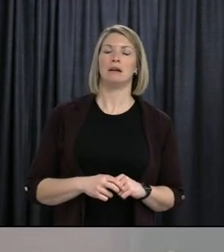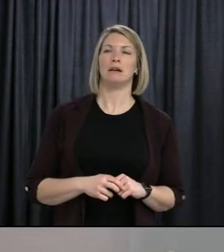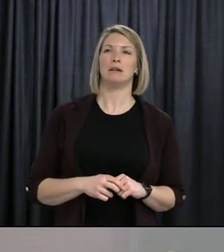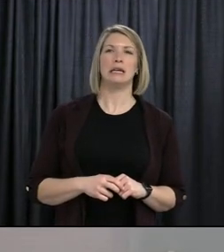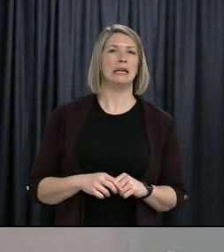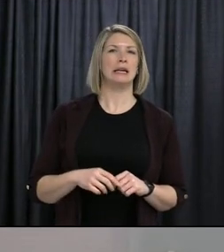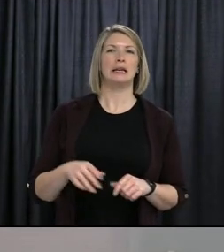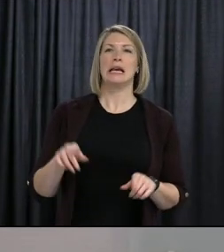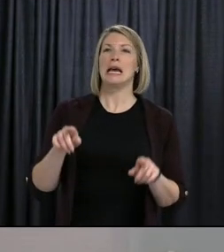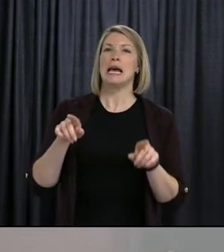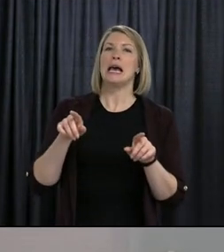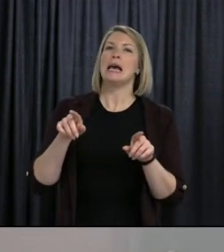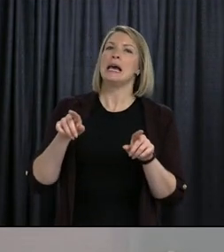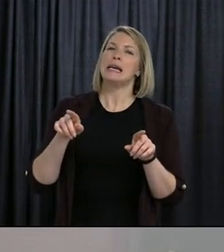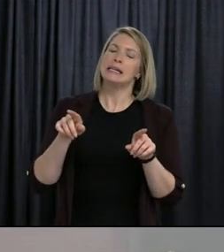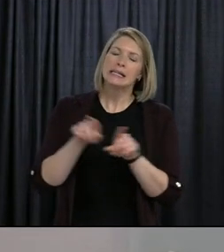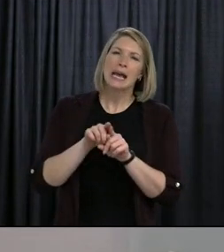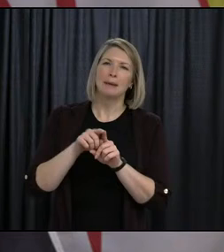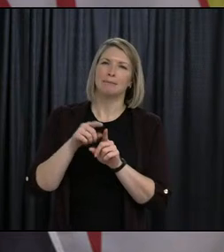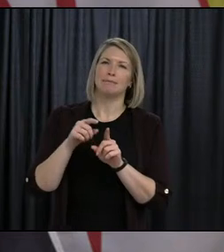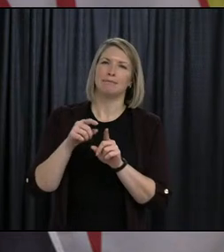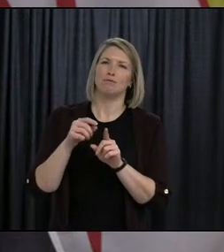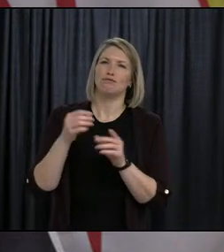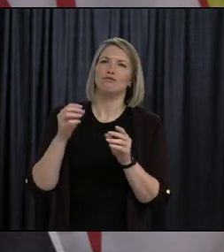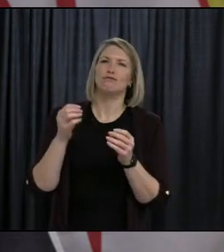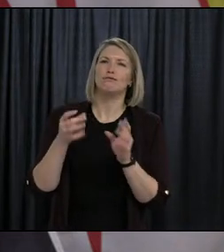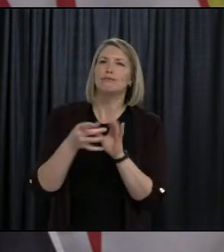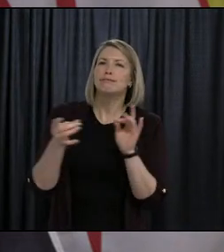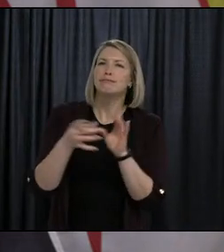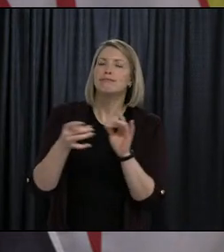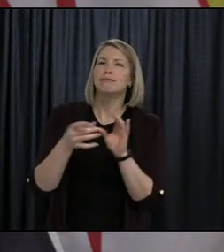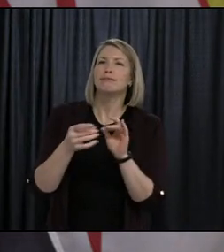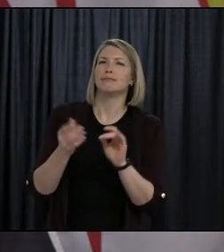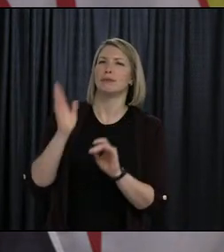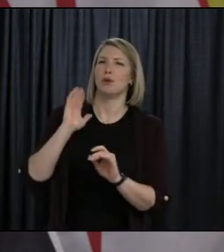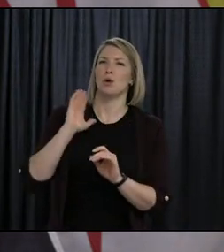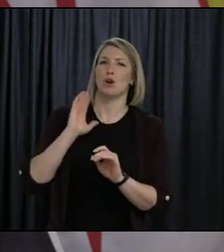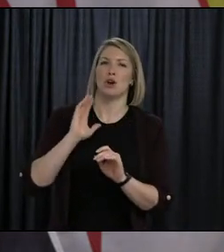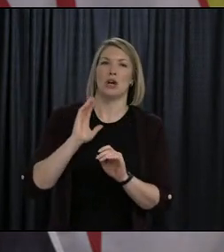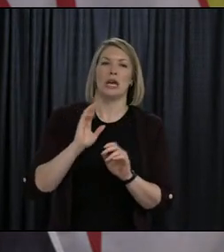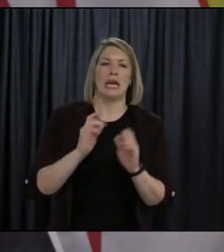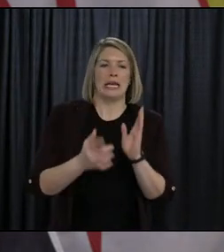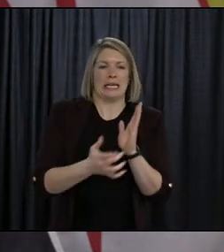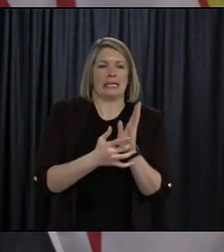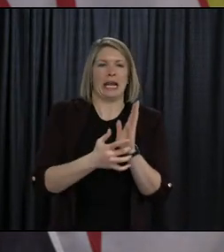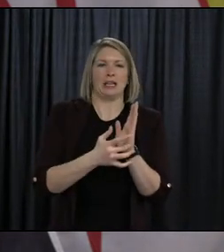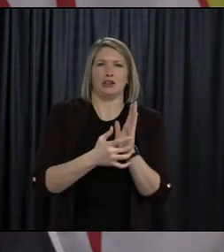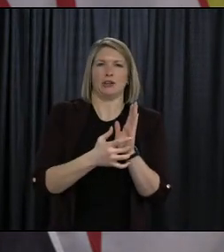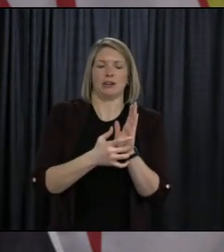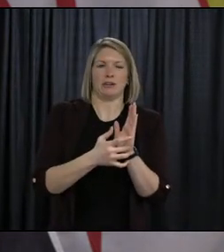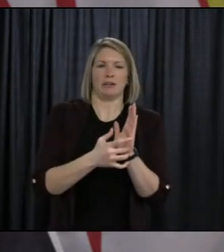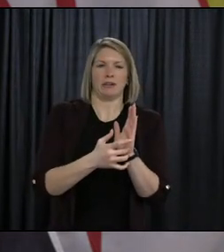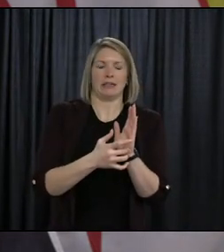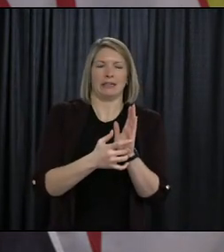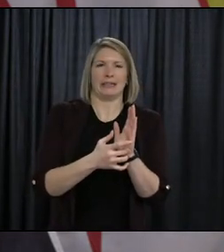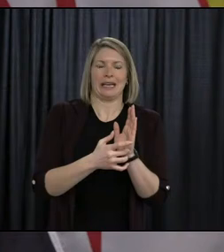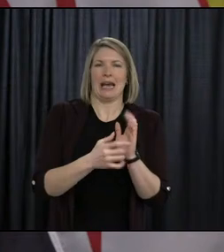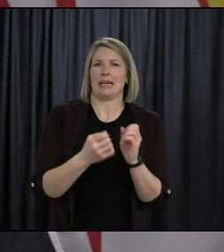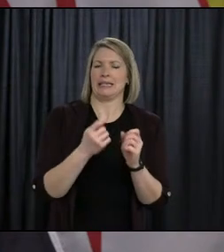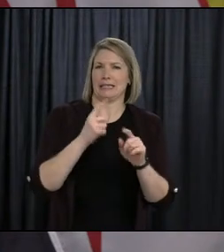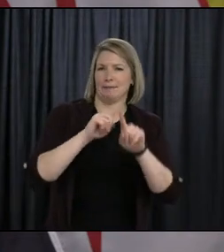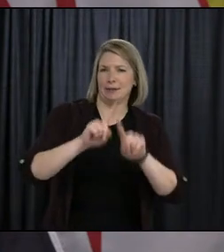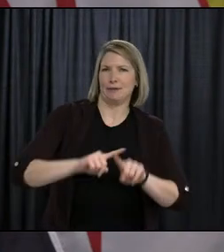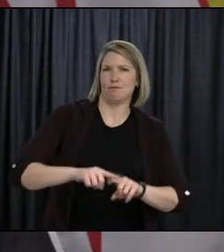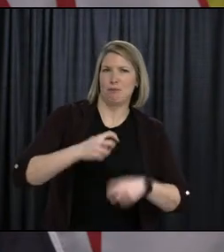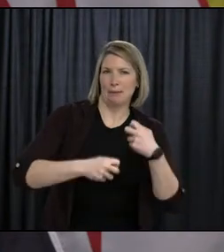the issue of the provision of devices is really separate from Chromebooks. And Chromebooks would obviously have helped if we had had them in for grades